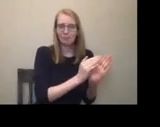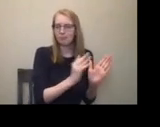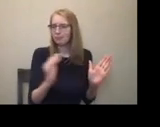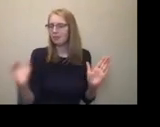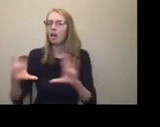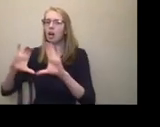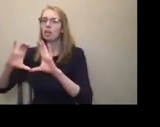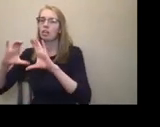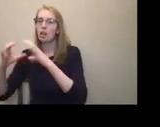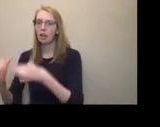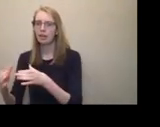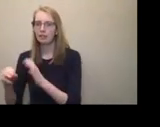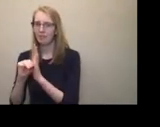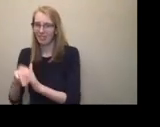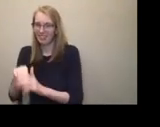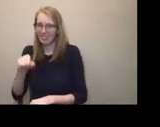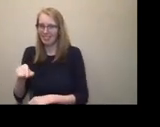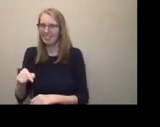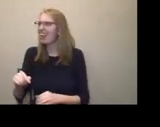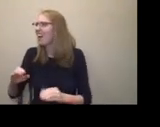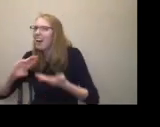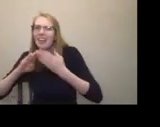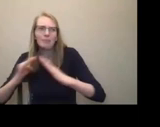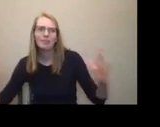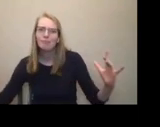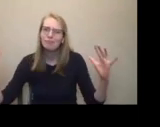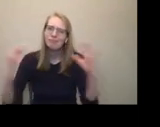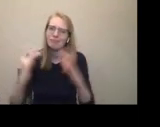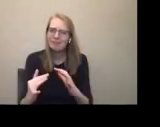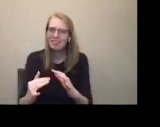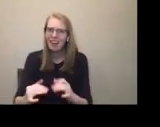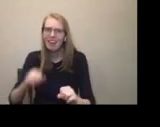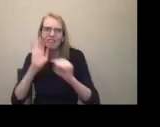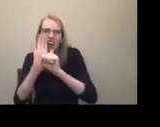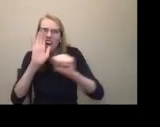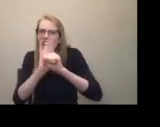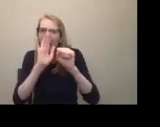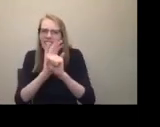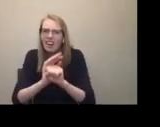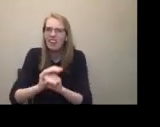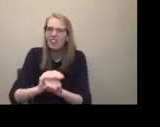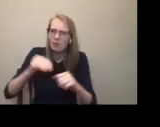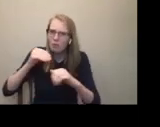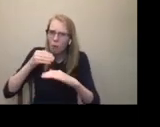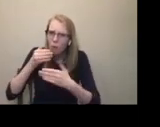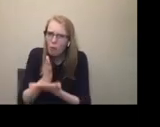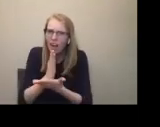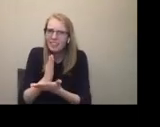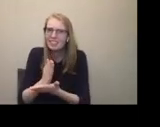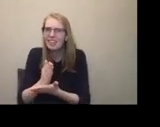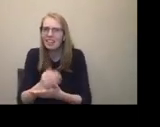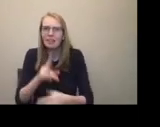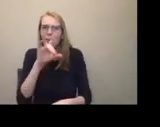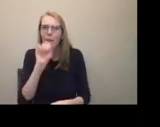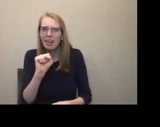come together as a community and let's fight for our rights. Let's lie down in front of buses and until they make them accessible for our wheelchairs. Let's crawl